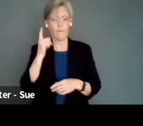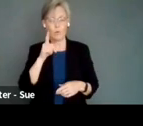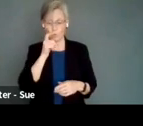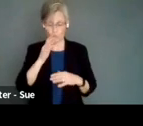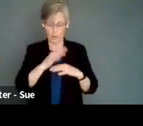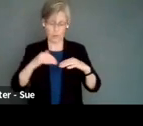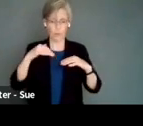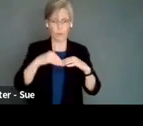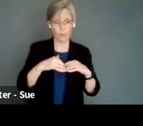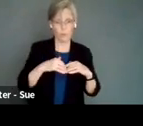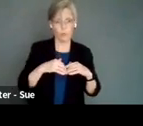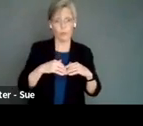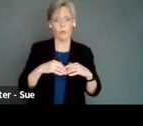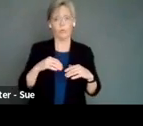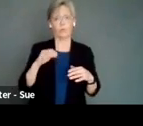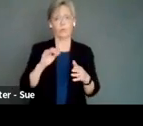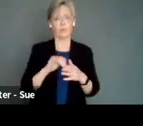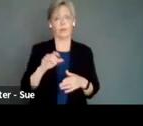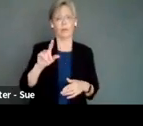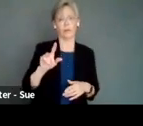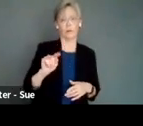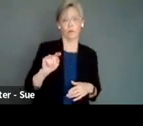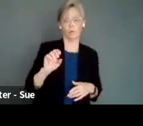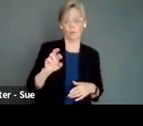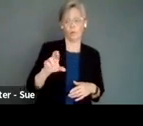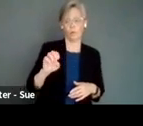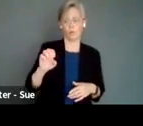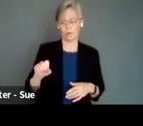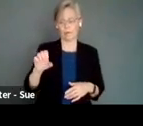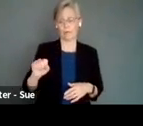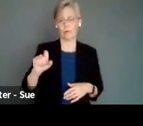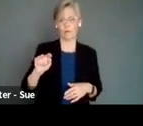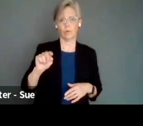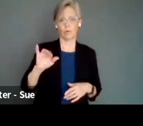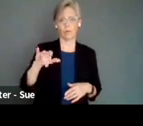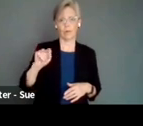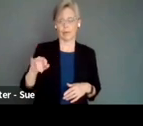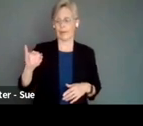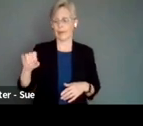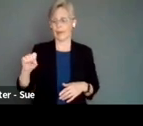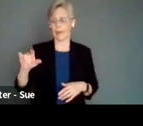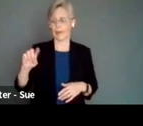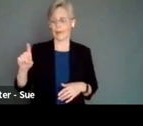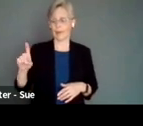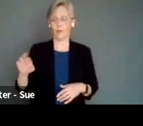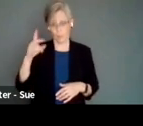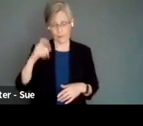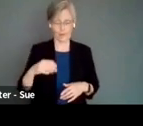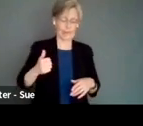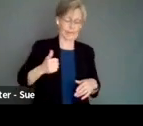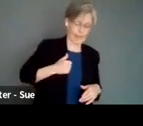and Torres Strait Islander example. And I chose that because Canada and Australia, we have a very similar history of colonization.